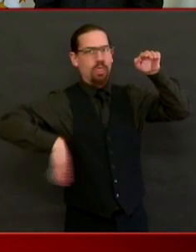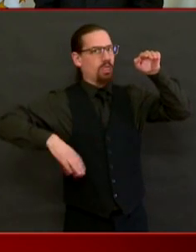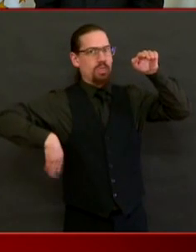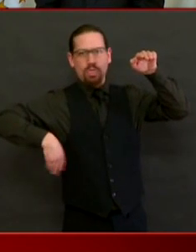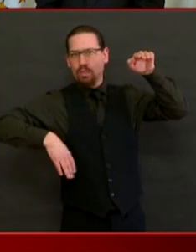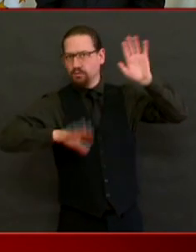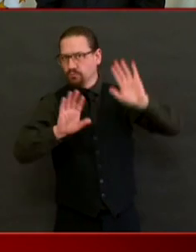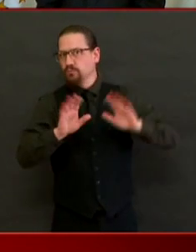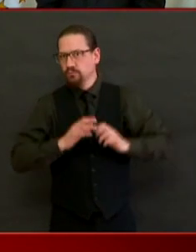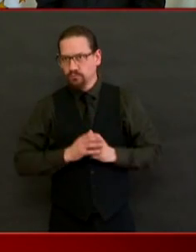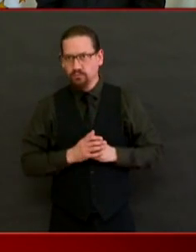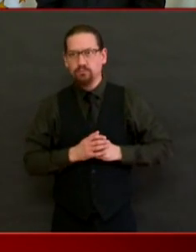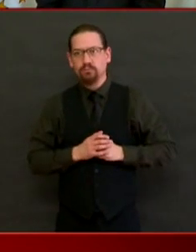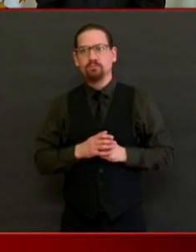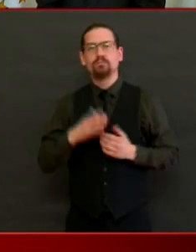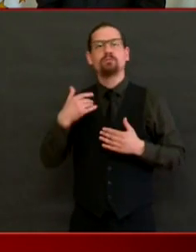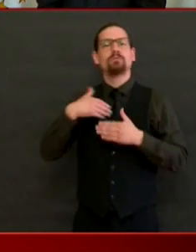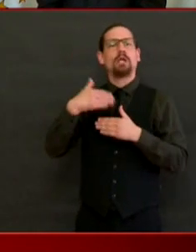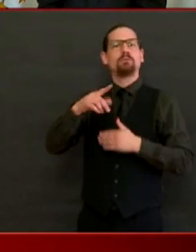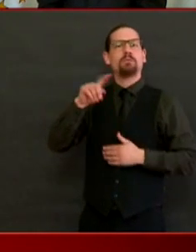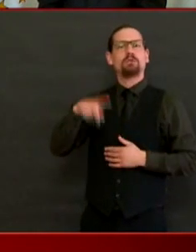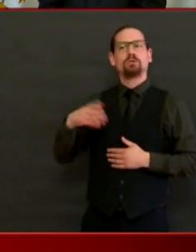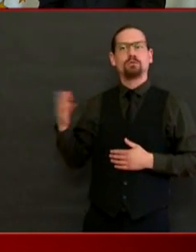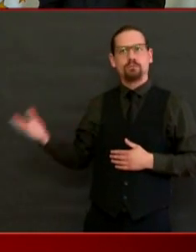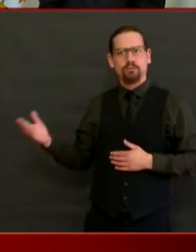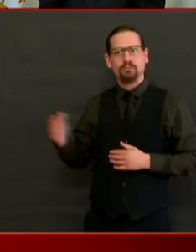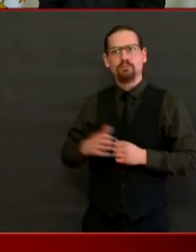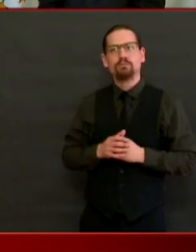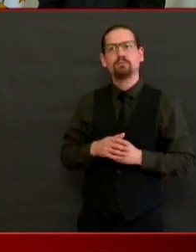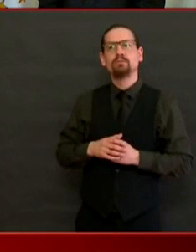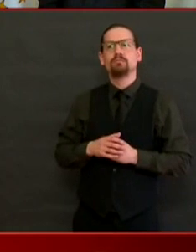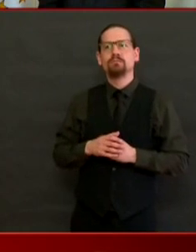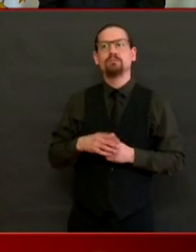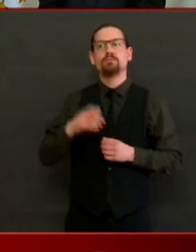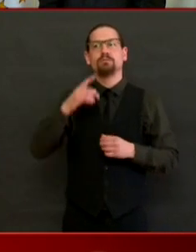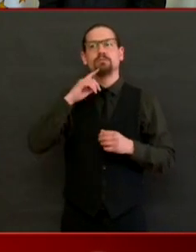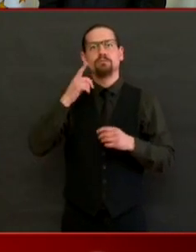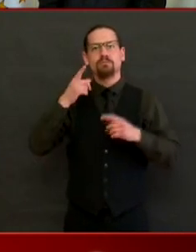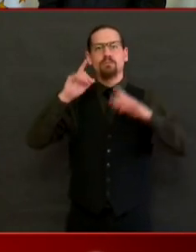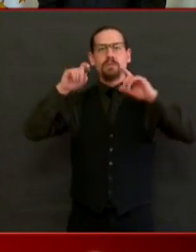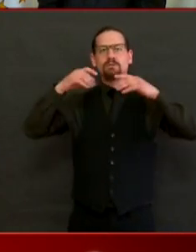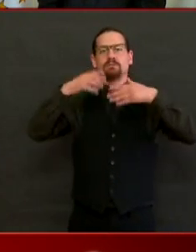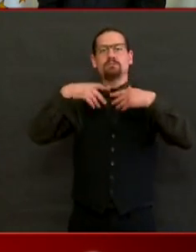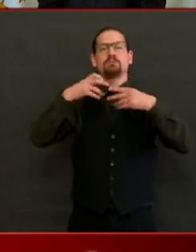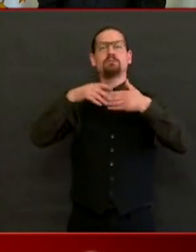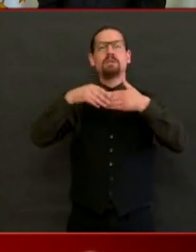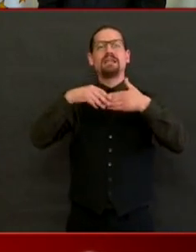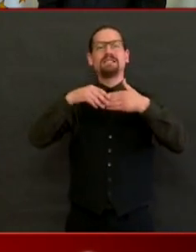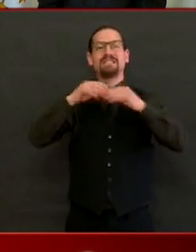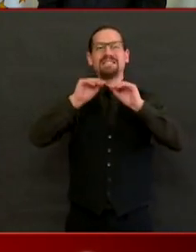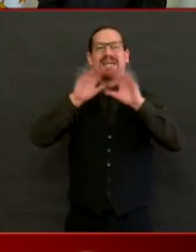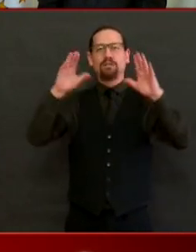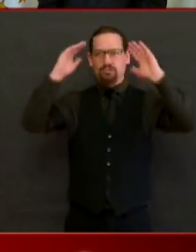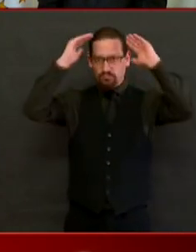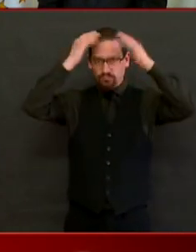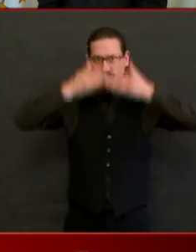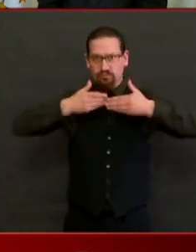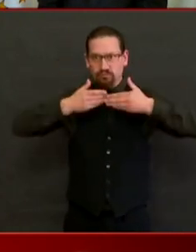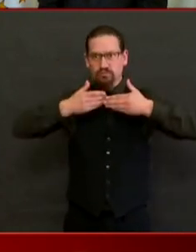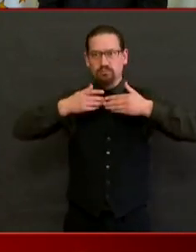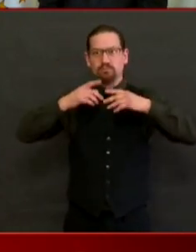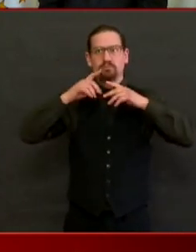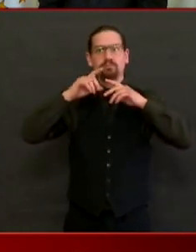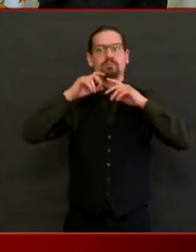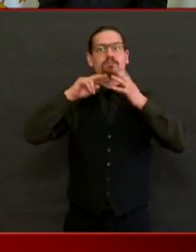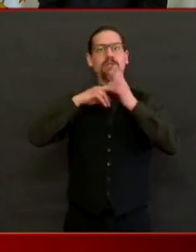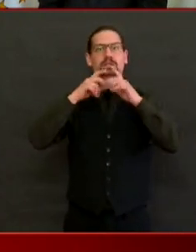Viewers are writing in wondering if face shields are an acceptable alternative to face masks if people can't get their hands on